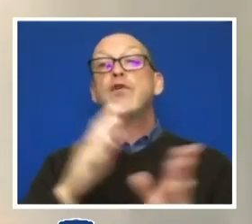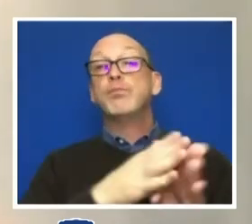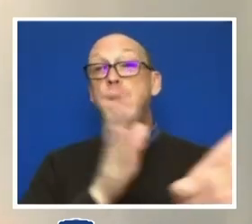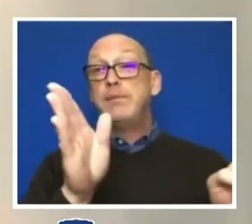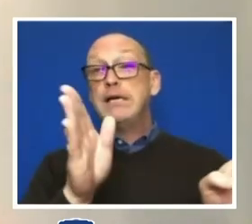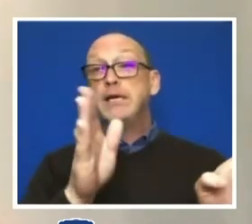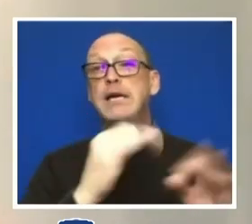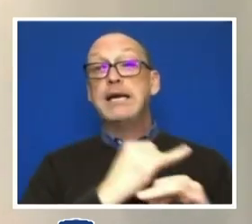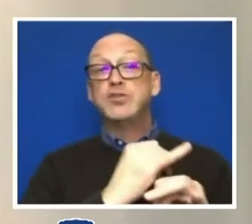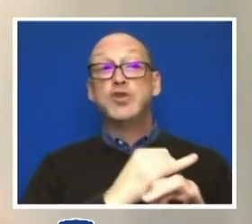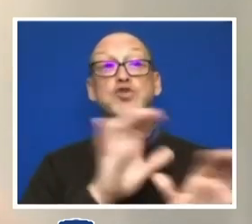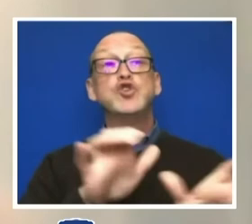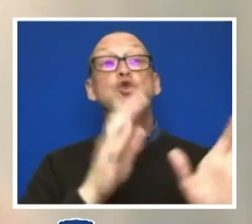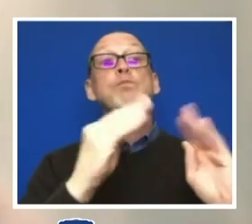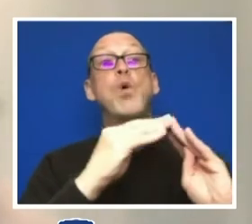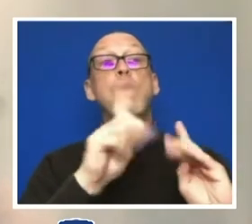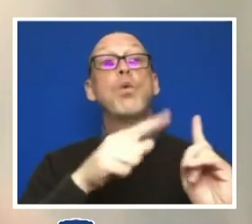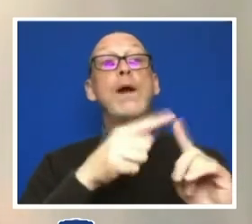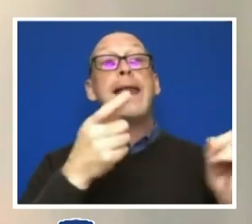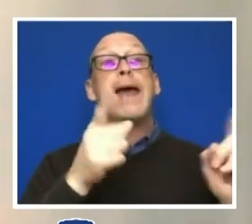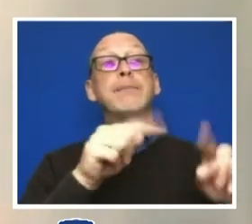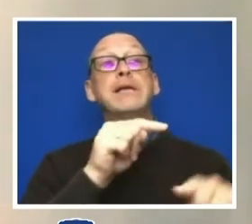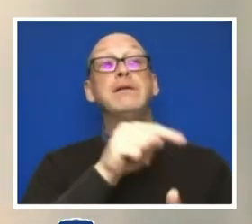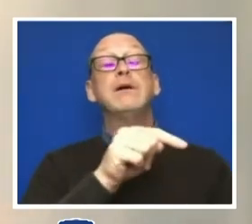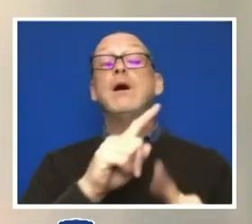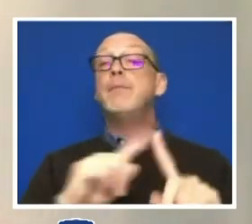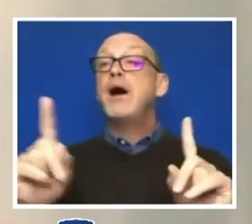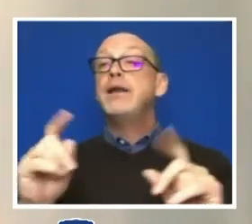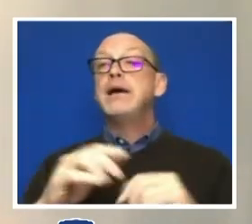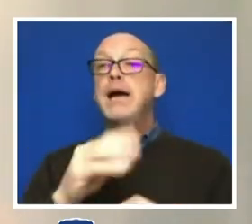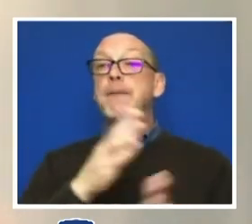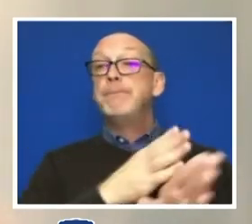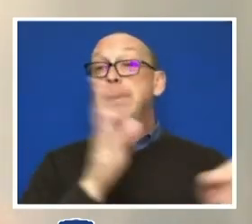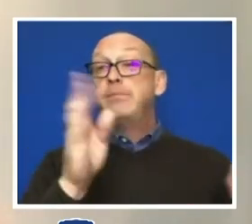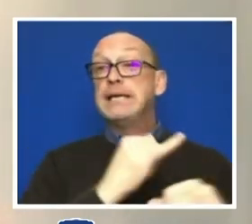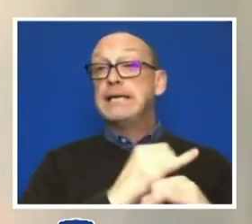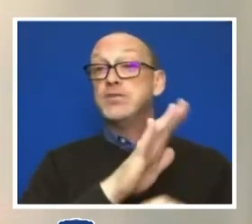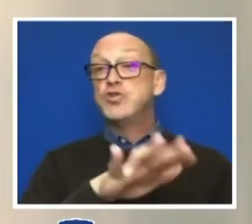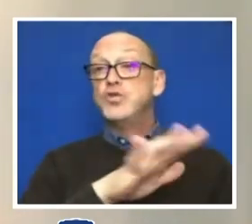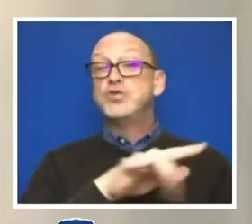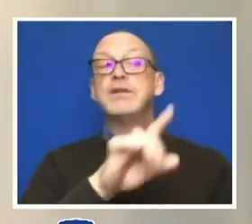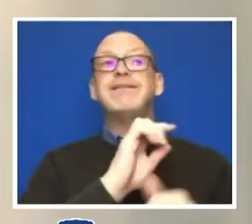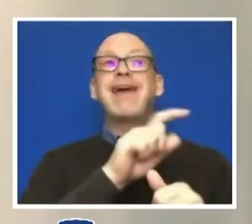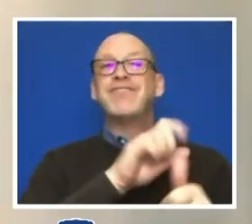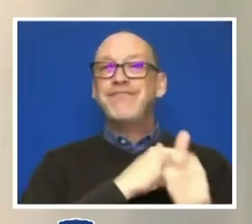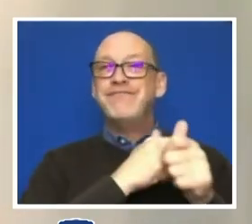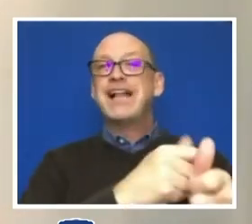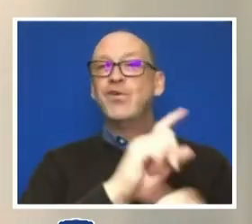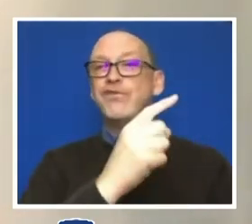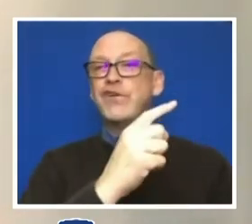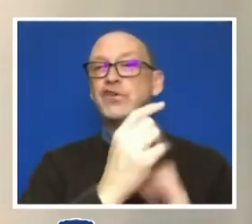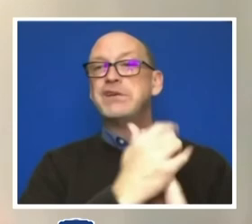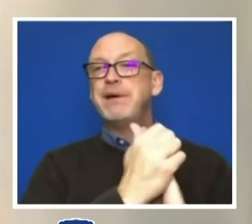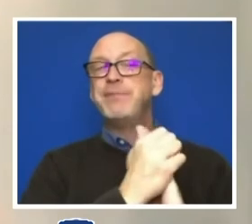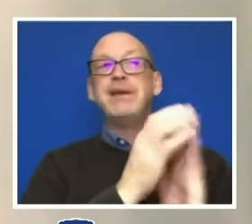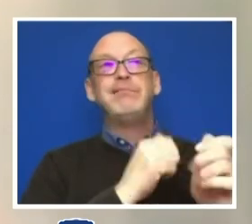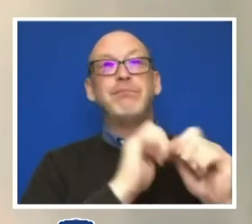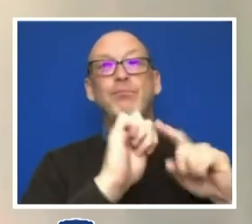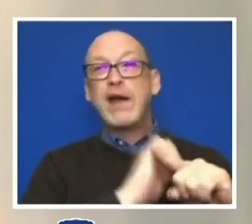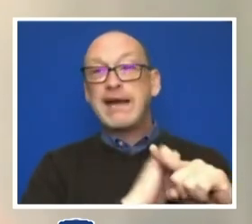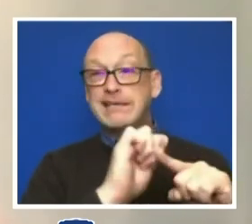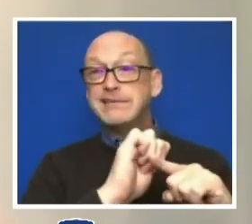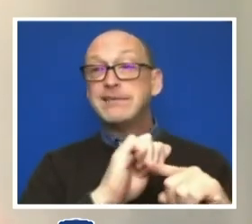more when these incidents arise. However, public institutions do have to adhere to First Amendment practices, while